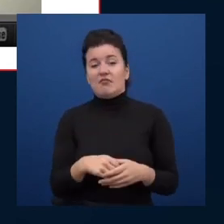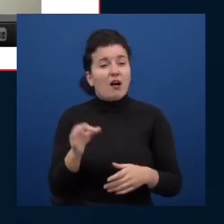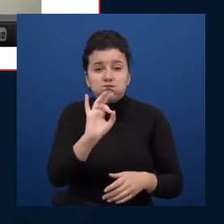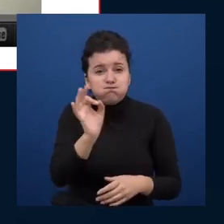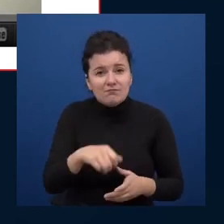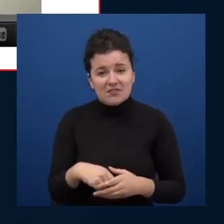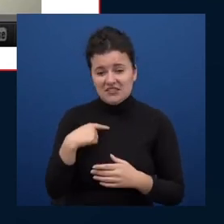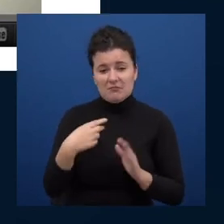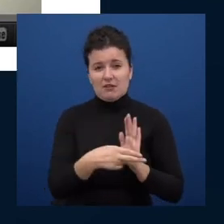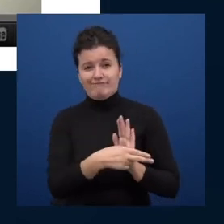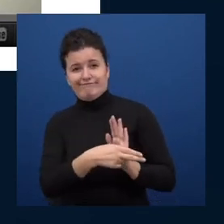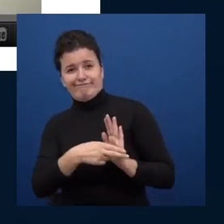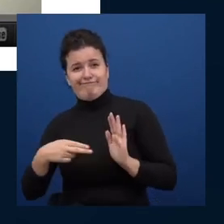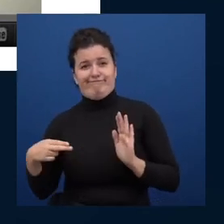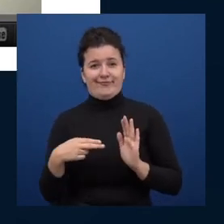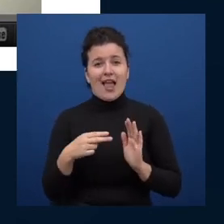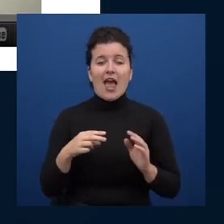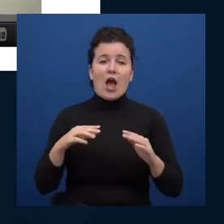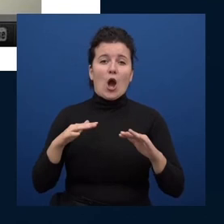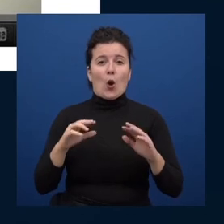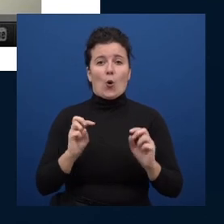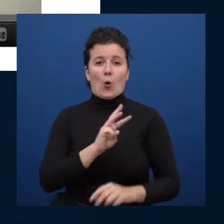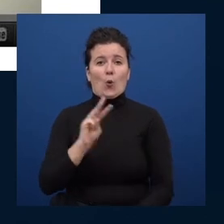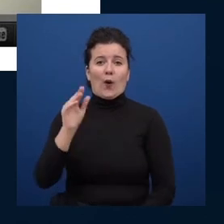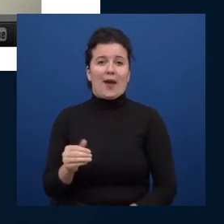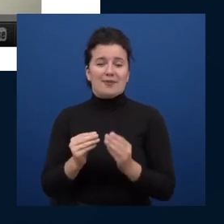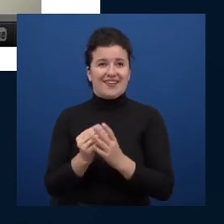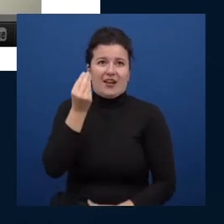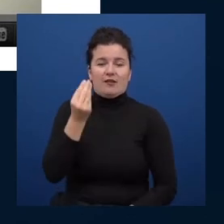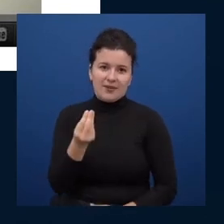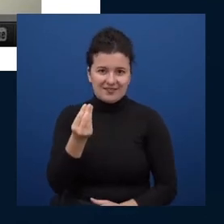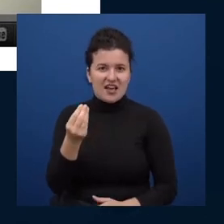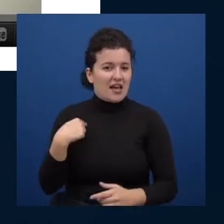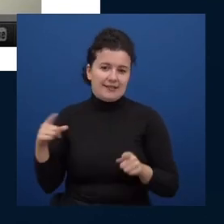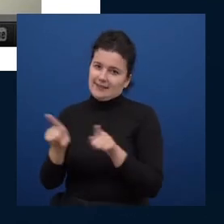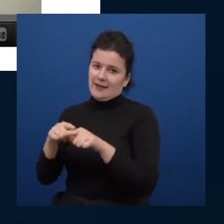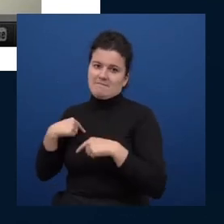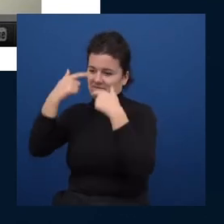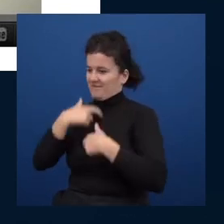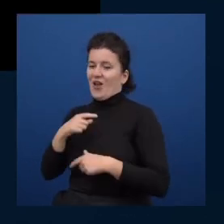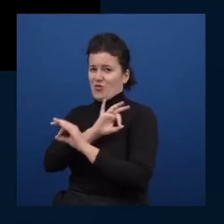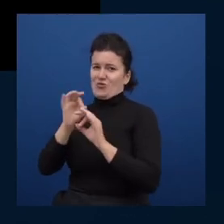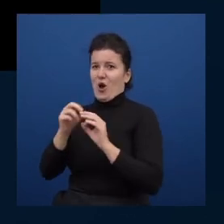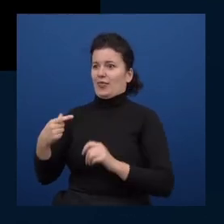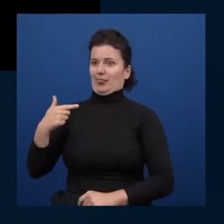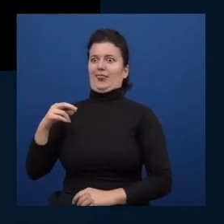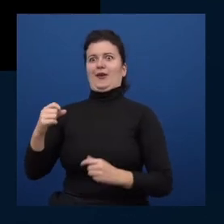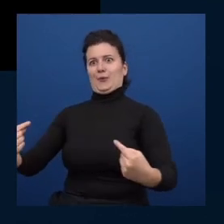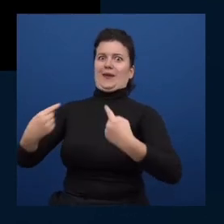web developer i will also not put senior web developer there i'm going to stay positive and not do that